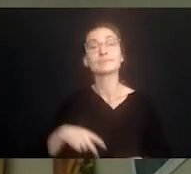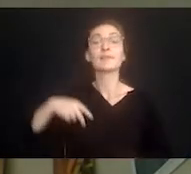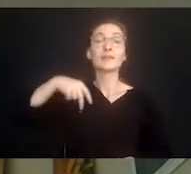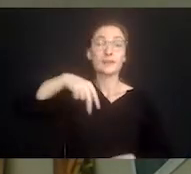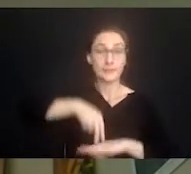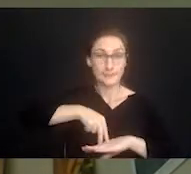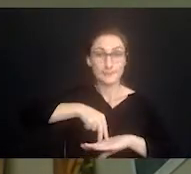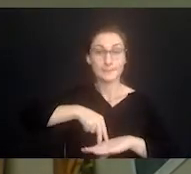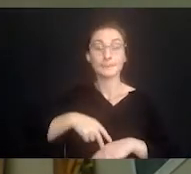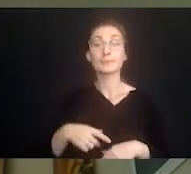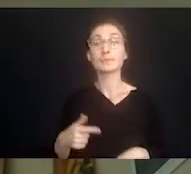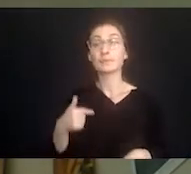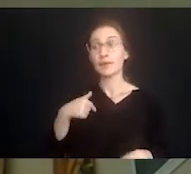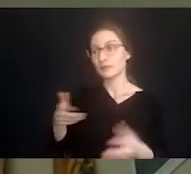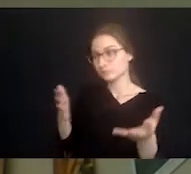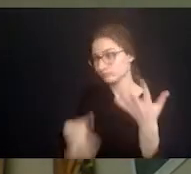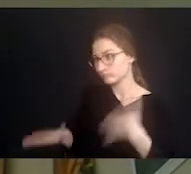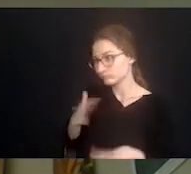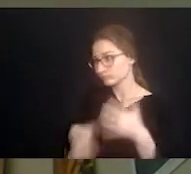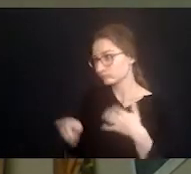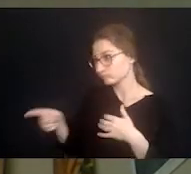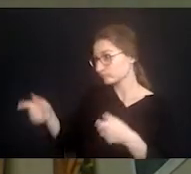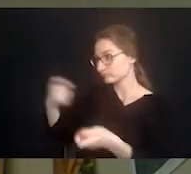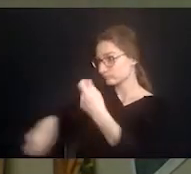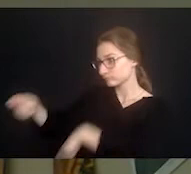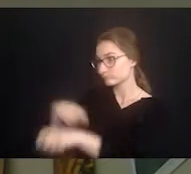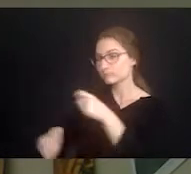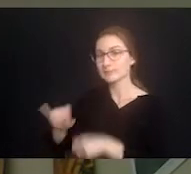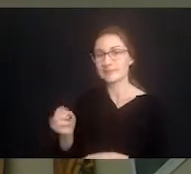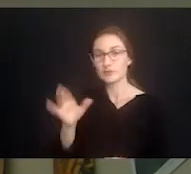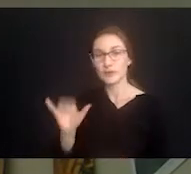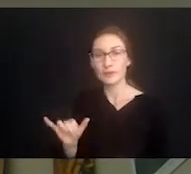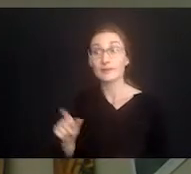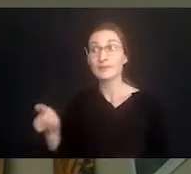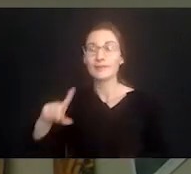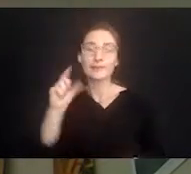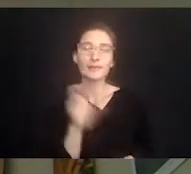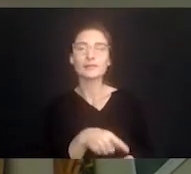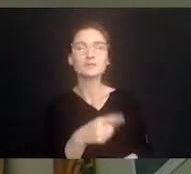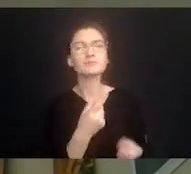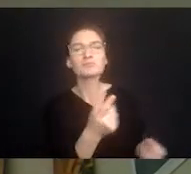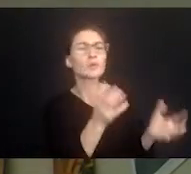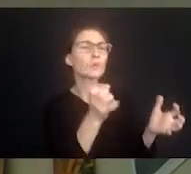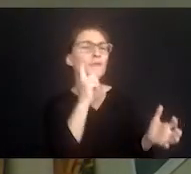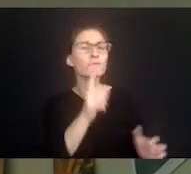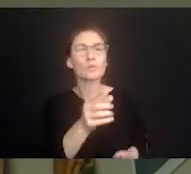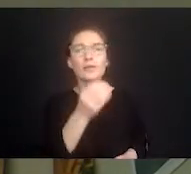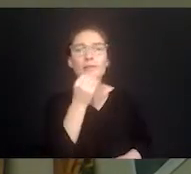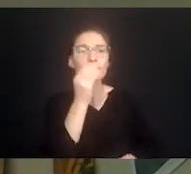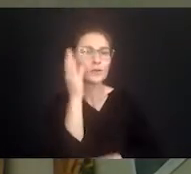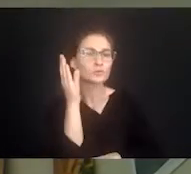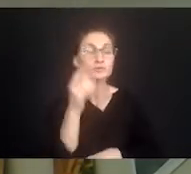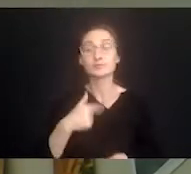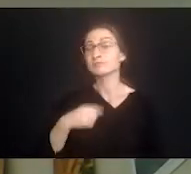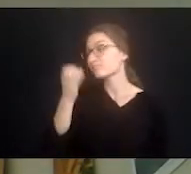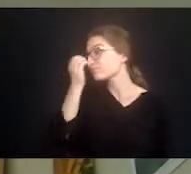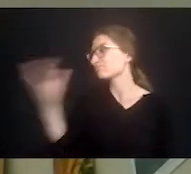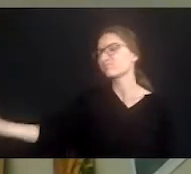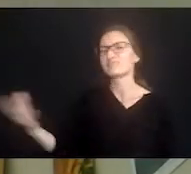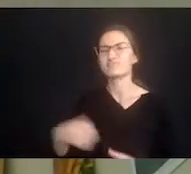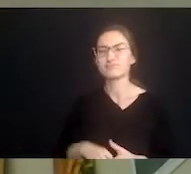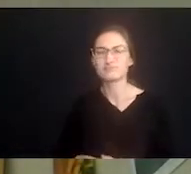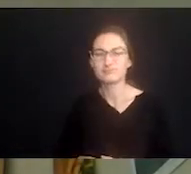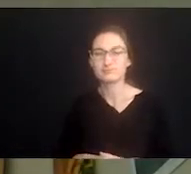bed dressed and in his wheelchair. He asked what I wanted for lunch. I made it clear that I did not care. He could